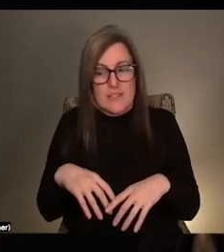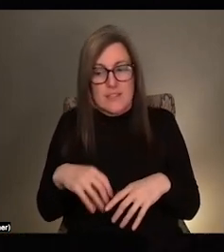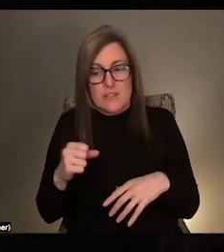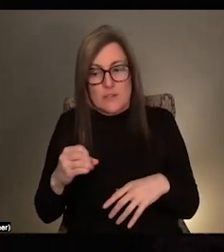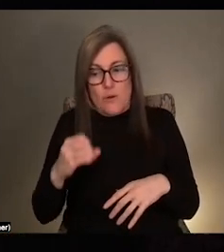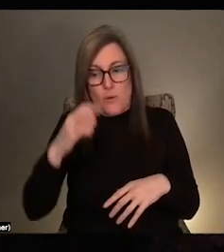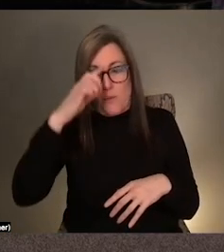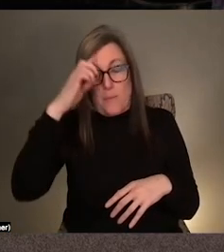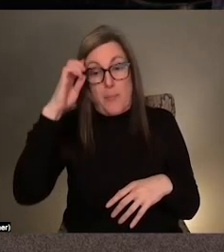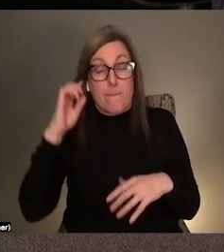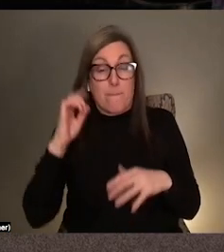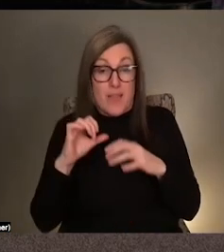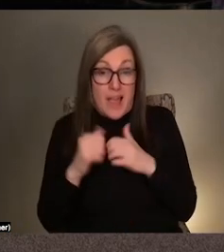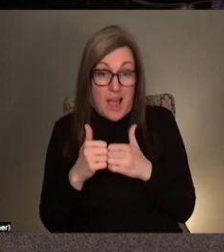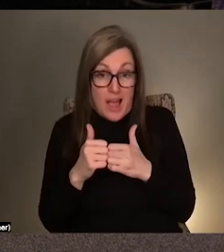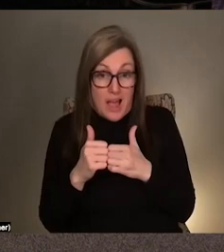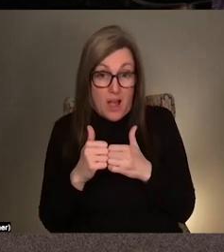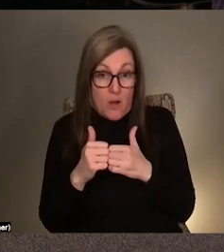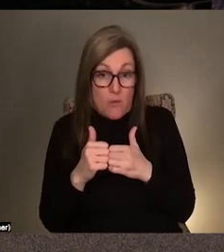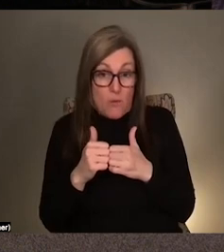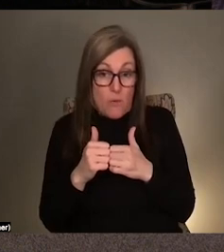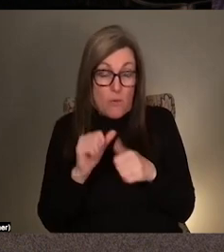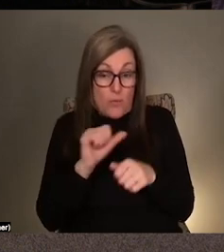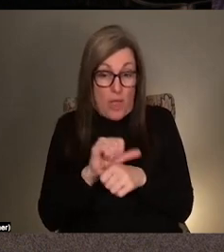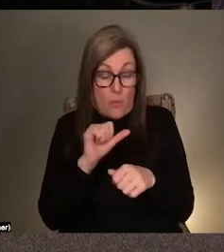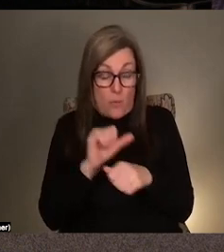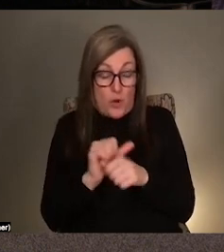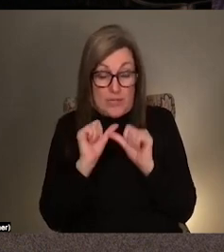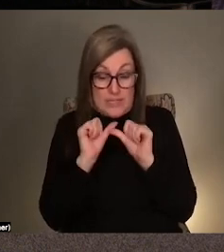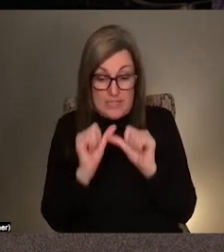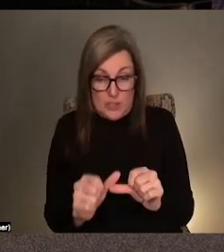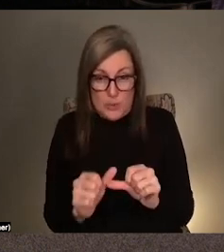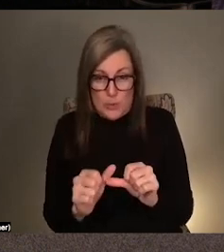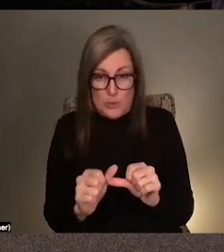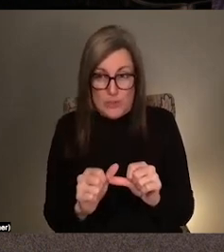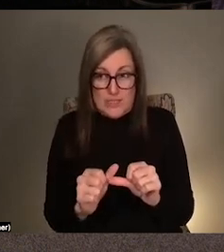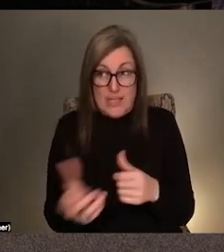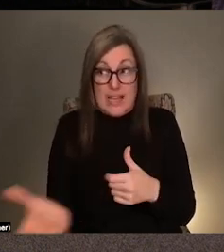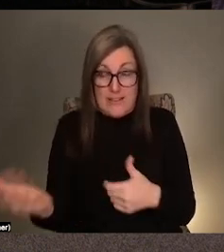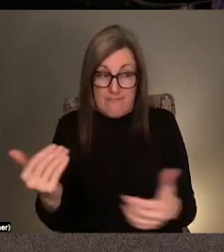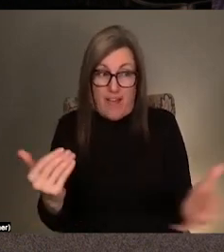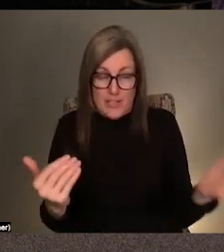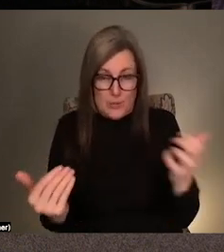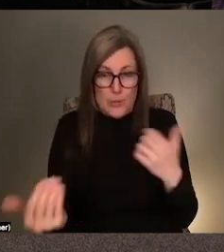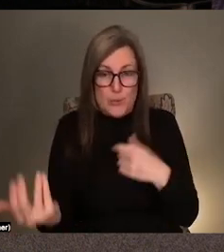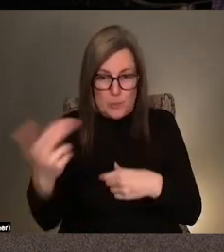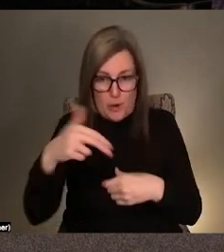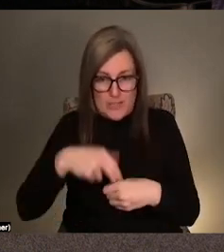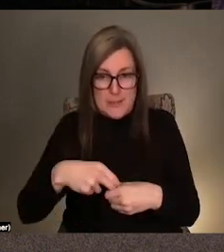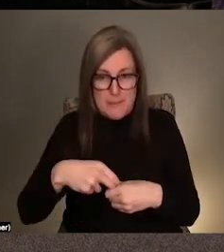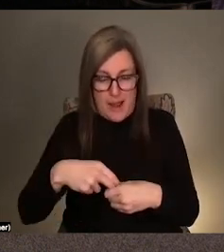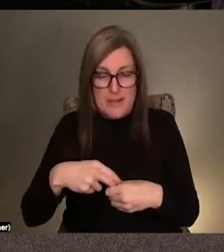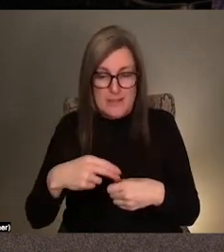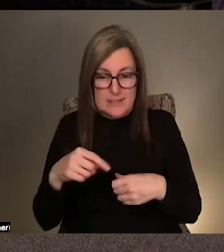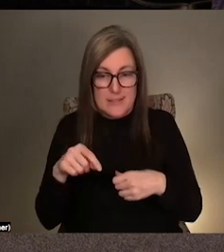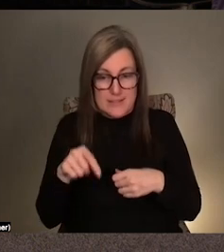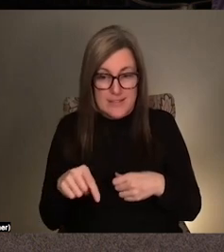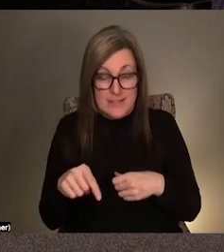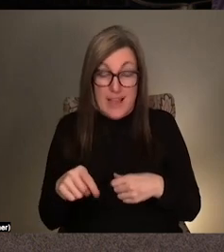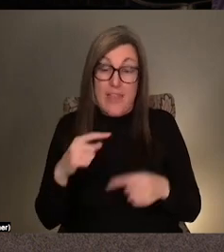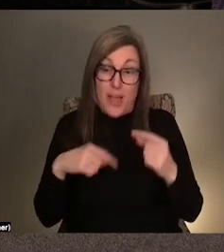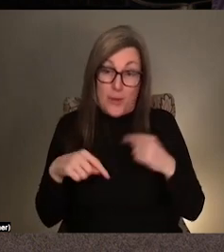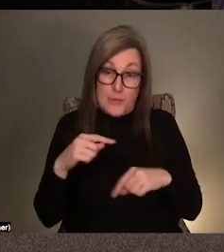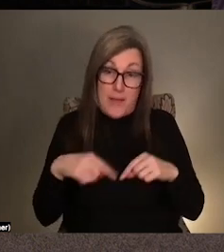yeah, how the work kind of continues in the way that it like invites the spectator to participate, which actually takes us back to the